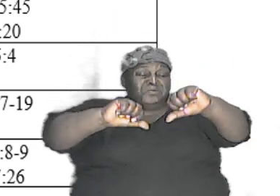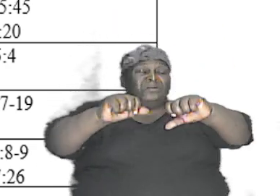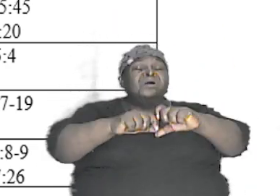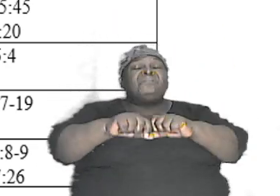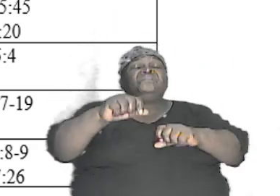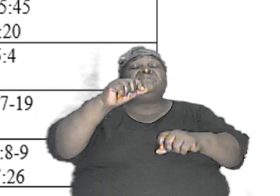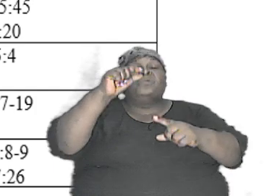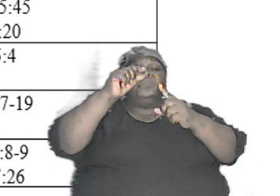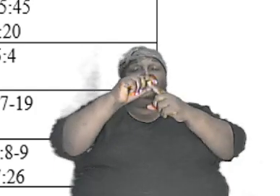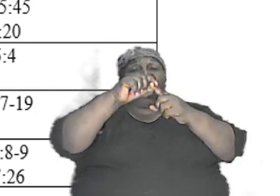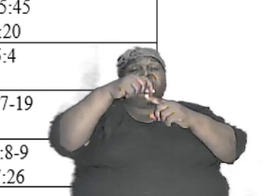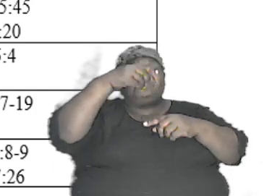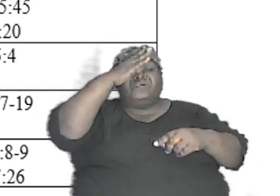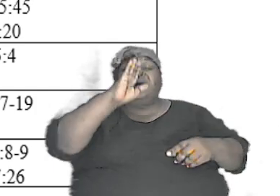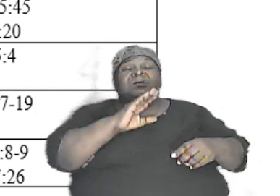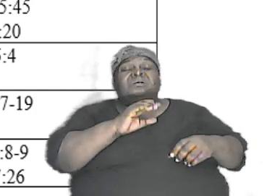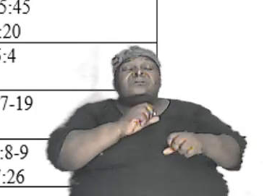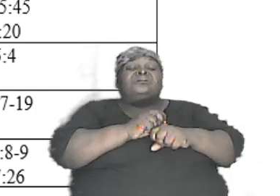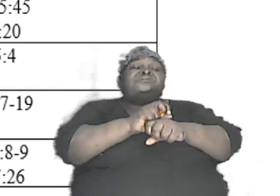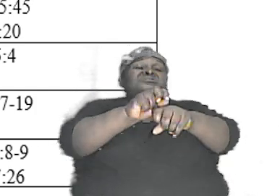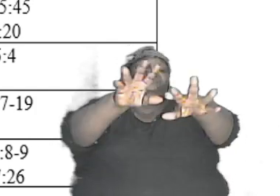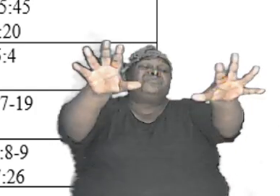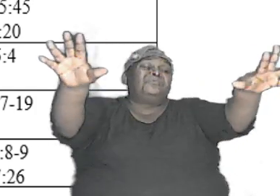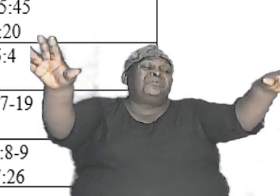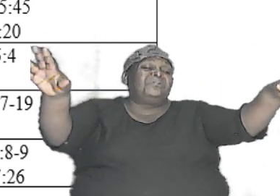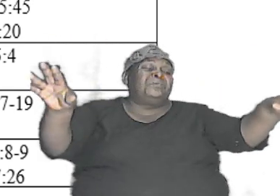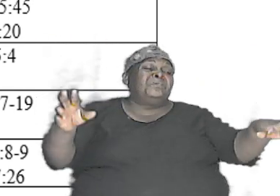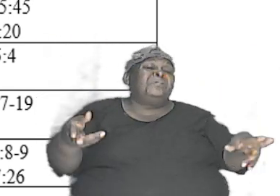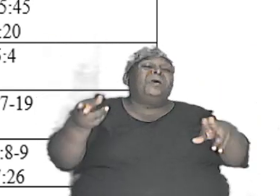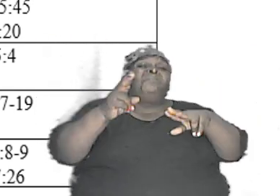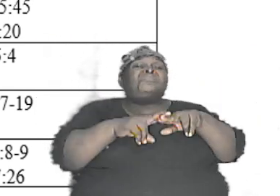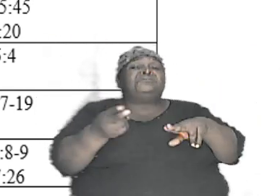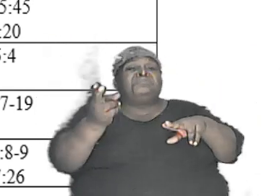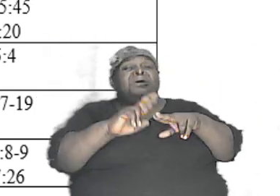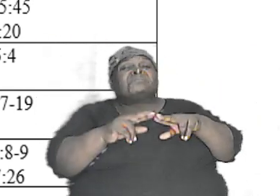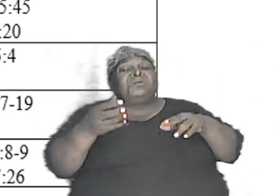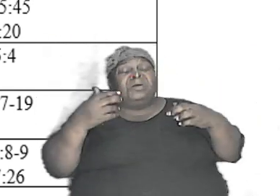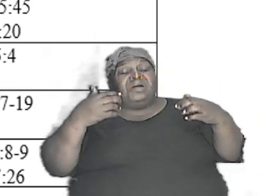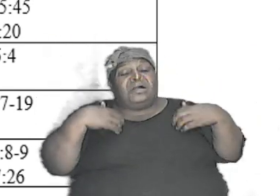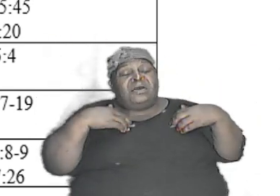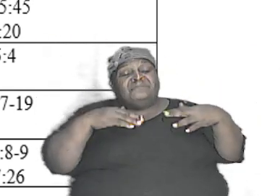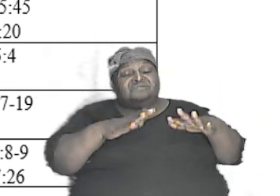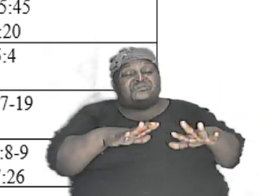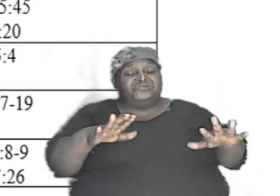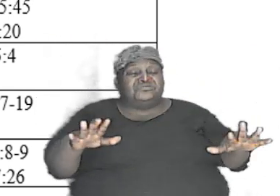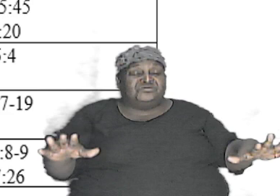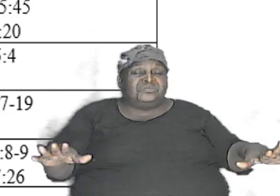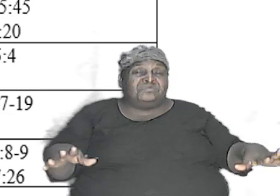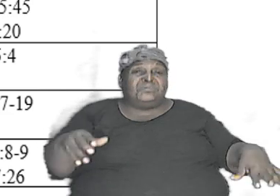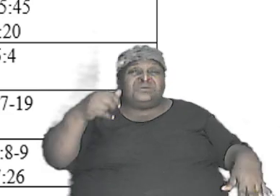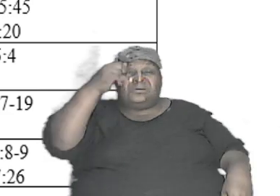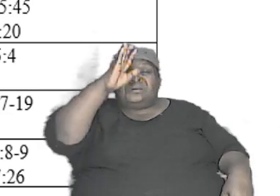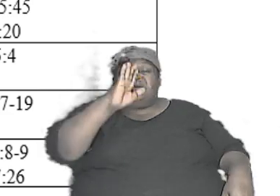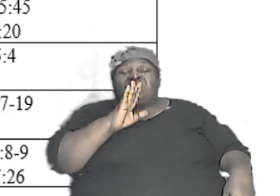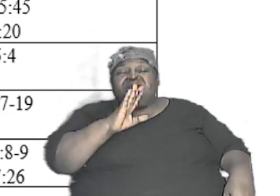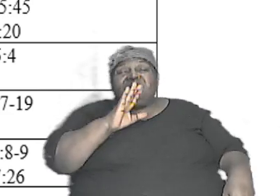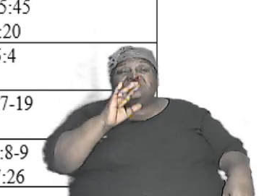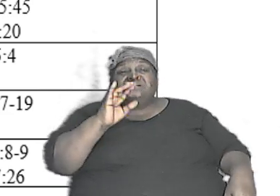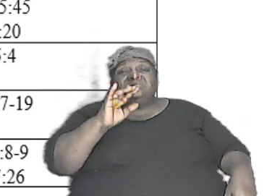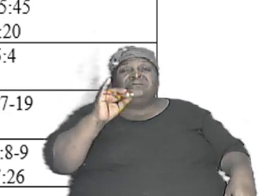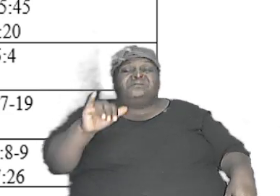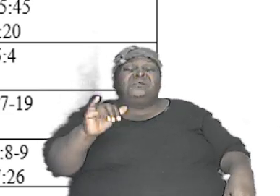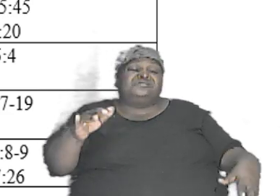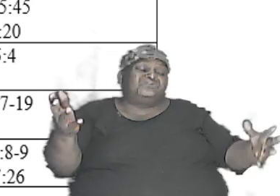God to spread out and to multiply because clearly it was God's intention for